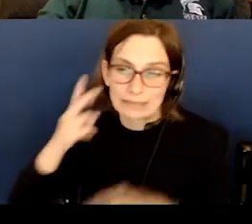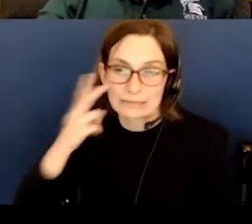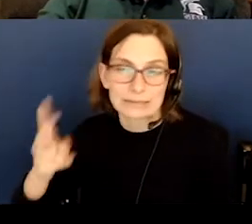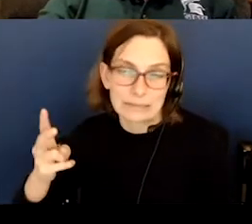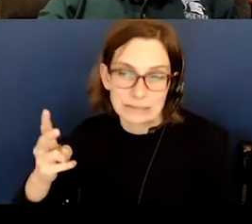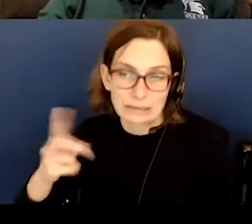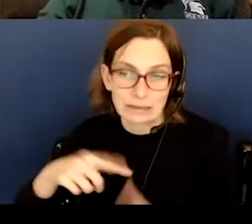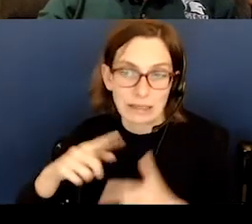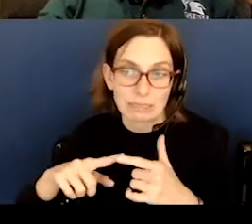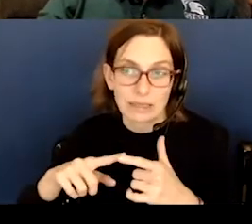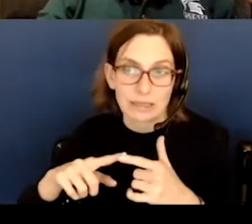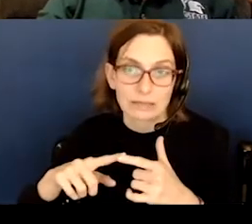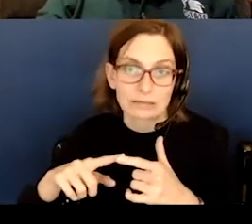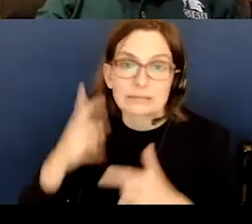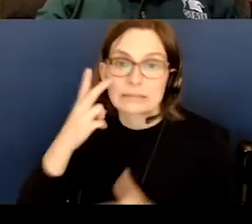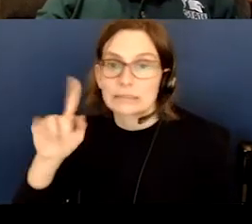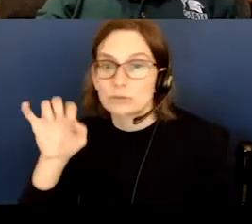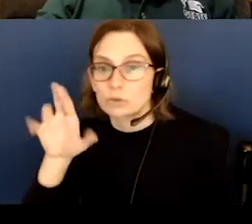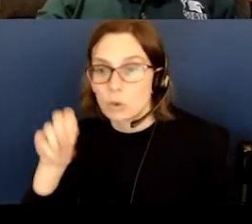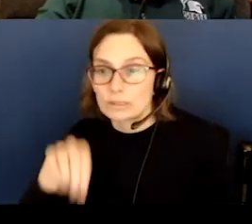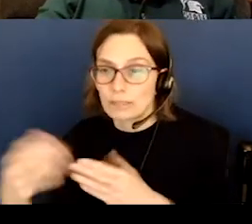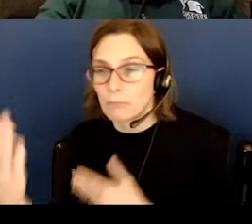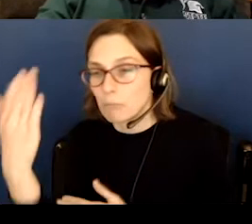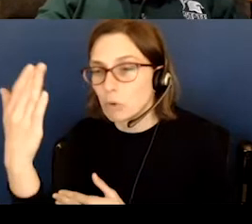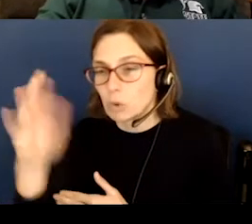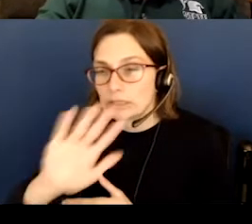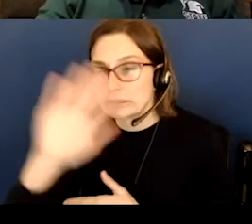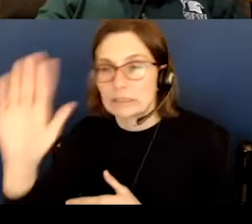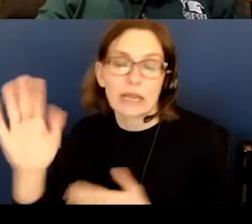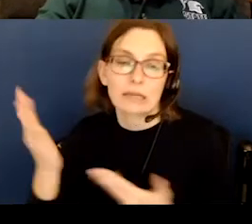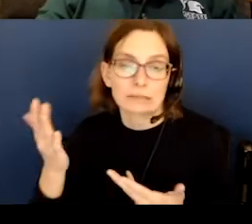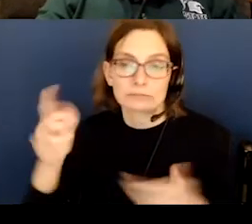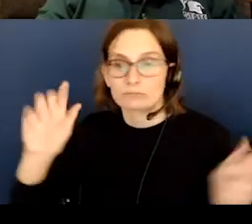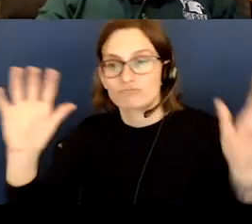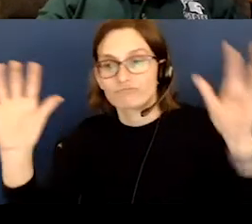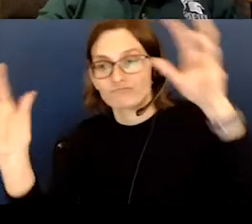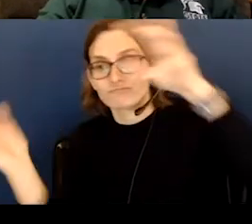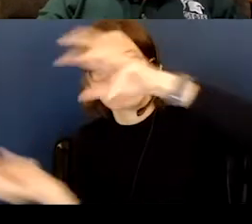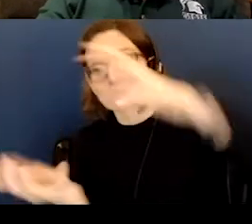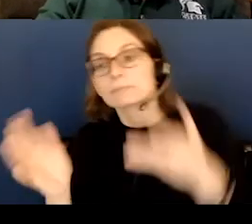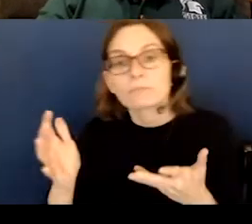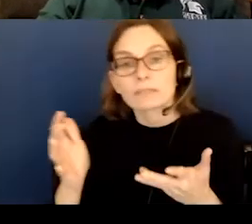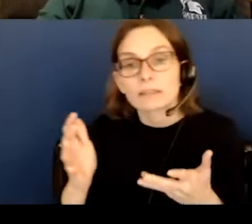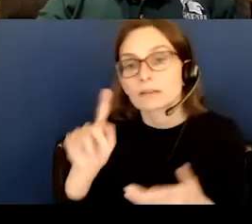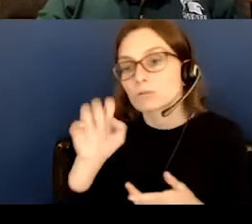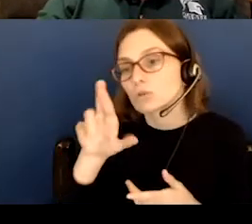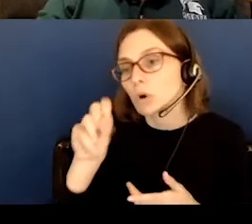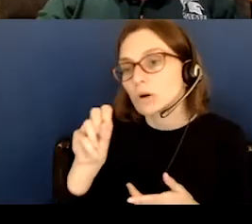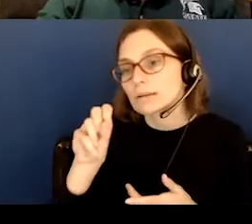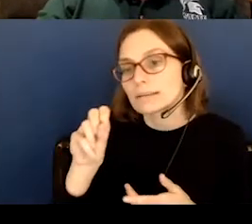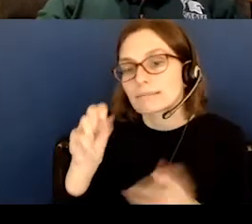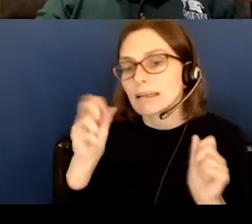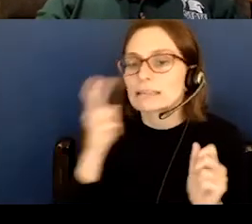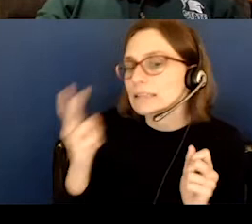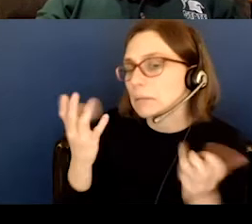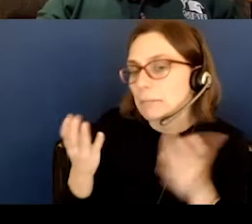and then Taurus will be in the morning sky. So Taurus is visible, maybe nine or I would, let's say eight months out of the